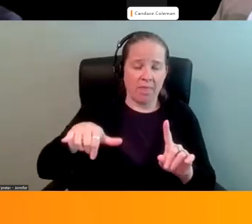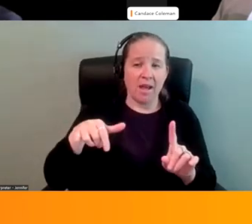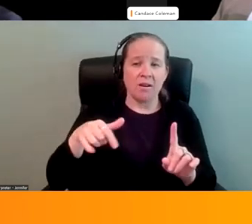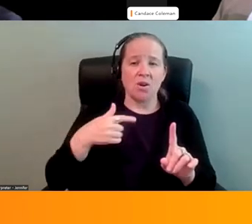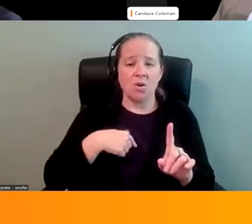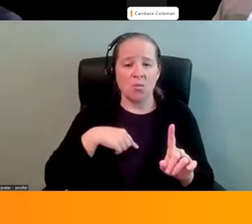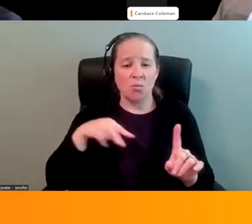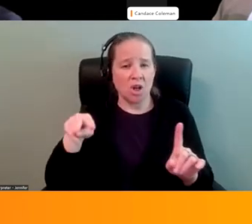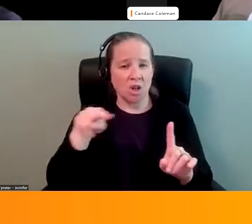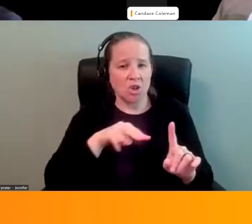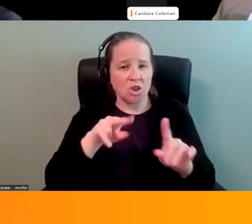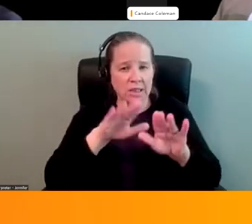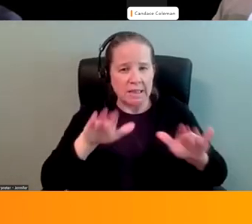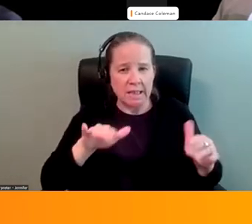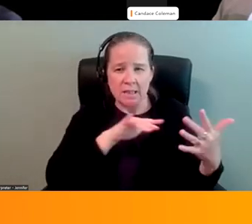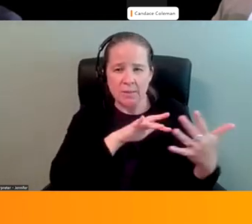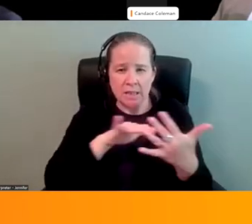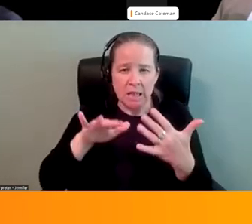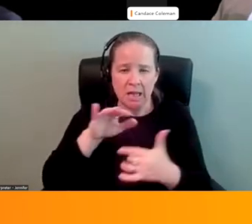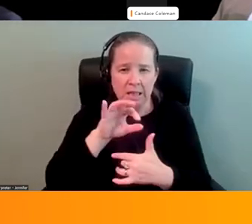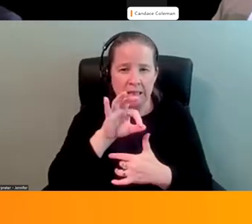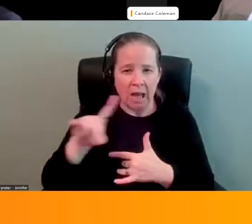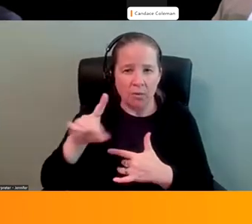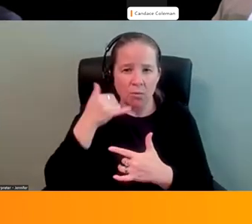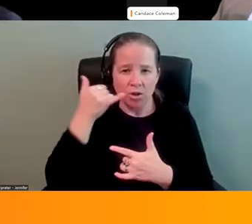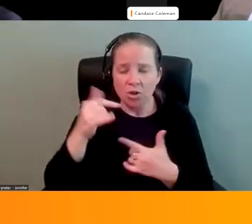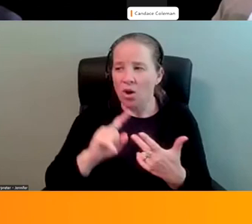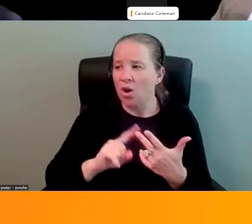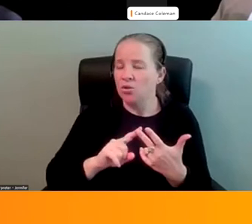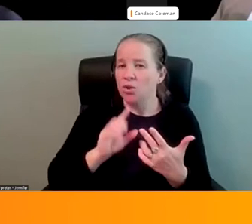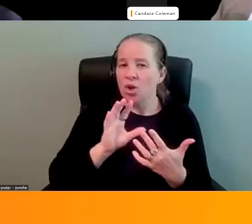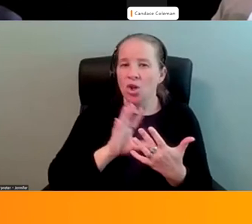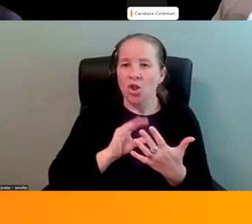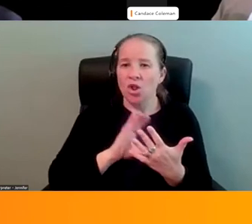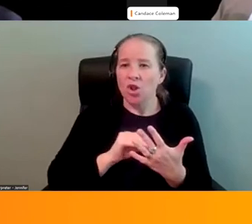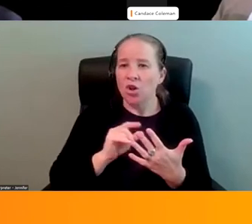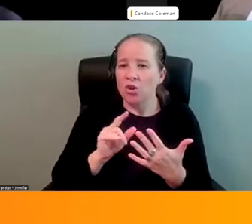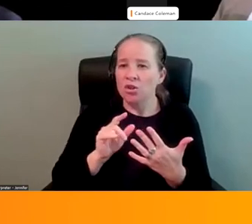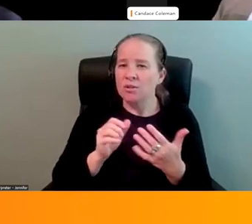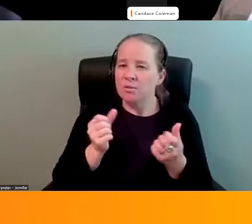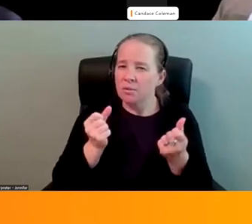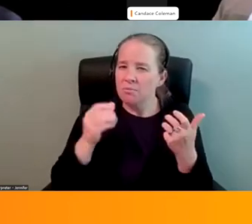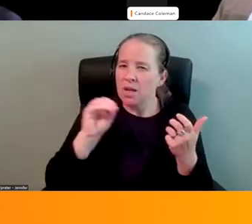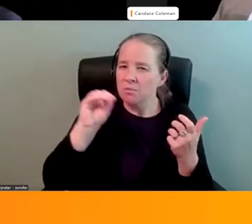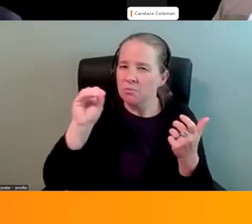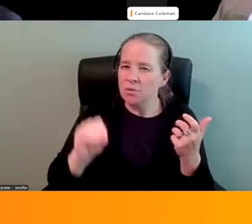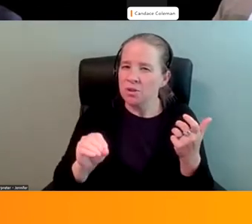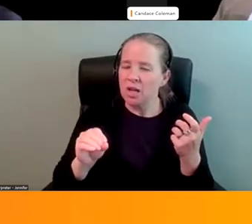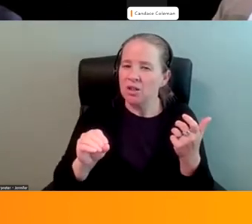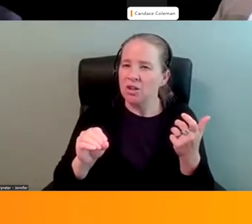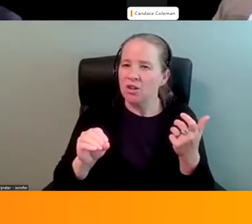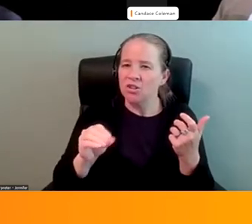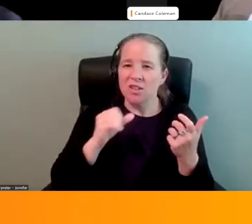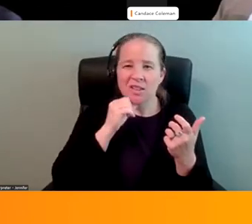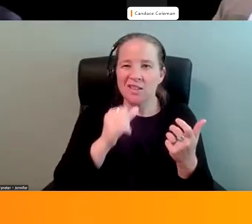looked at the system, we studied the 911 calls, we learned that a large percentage of the calls were calls that didn't